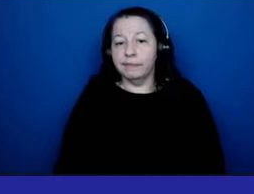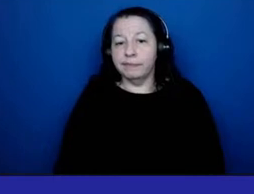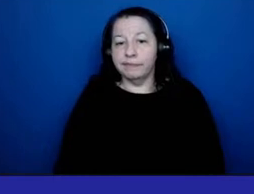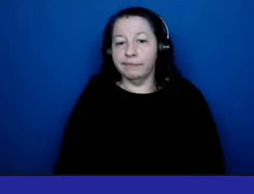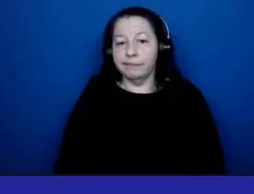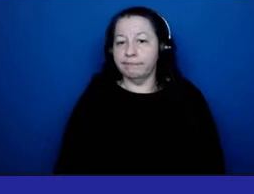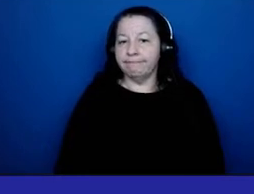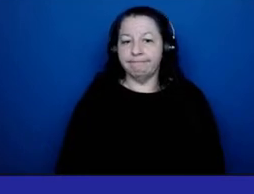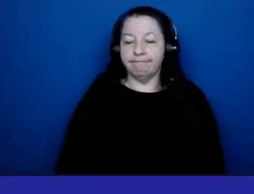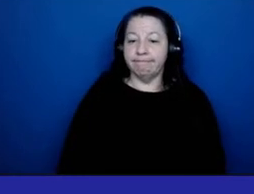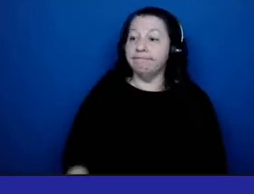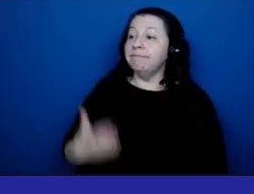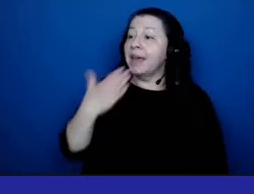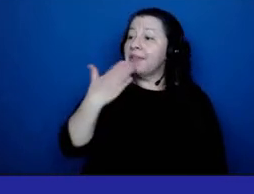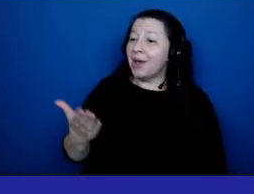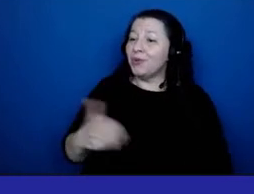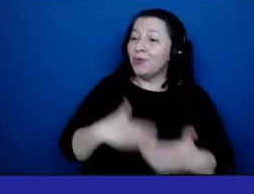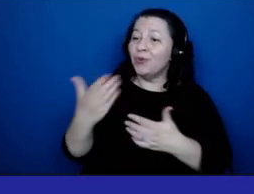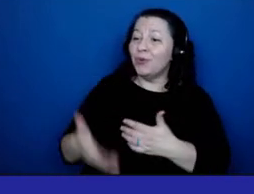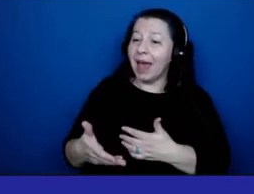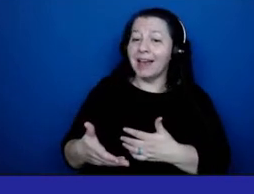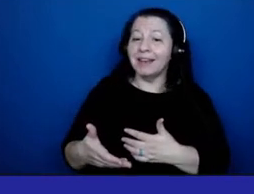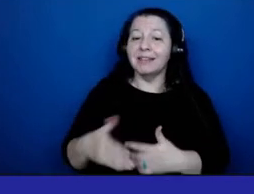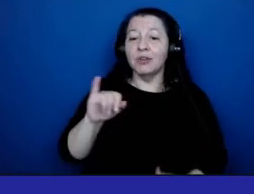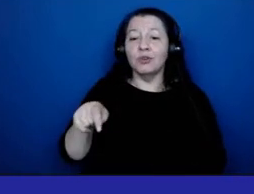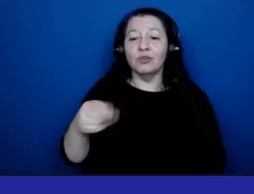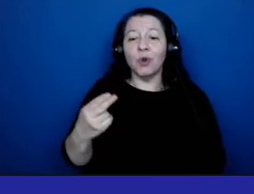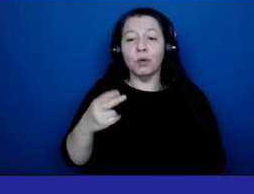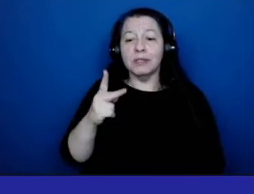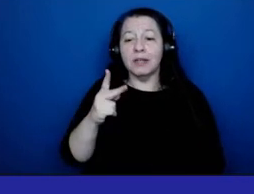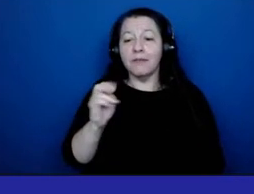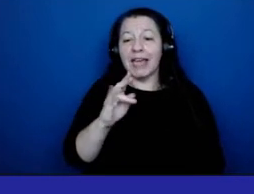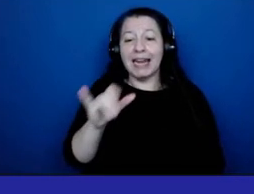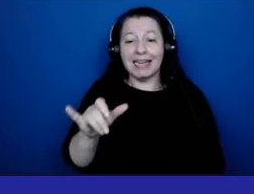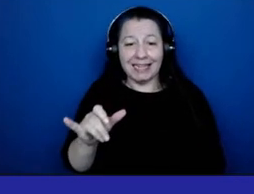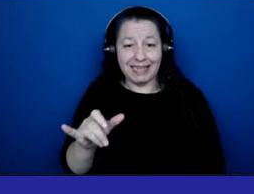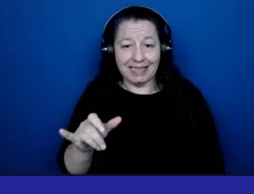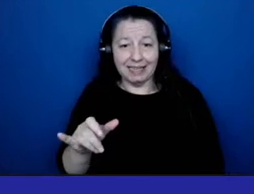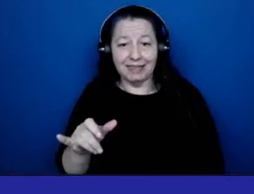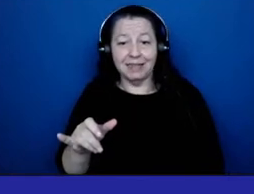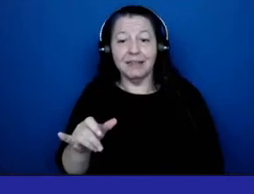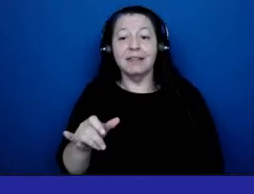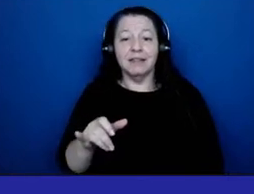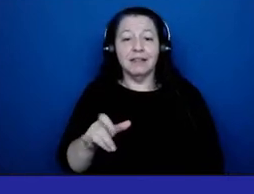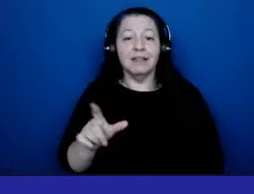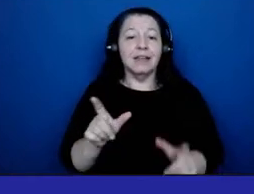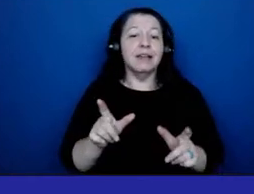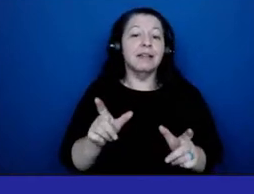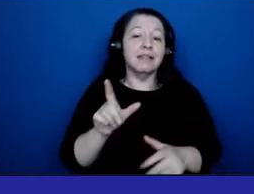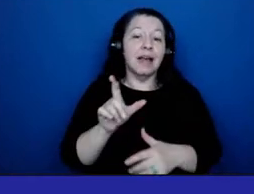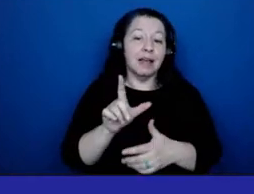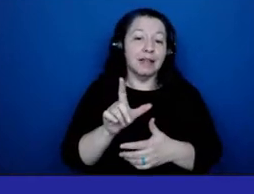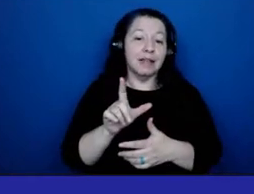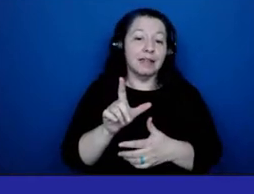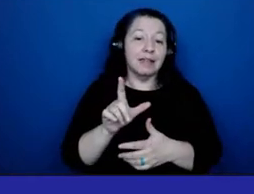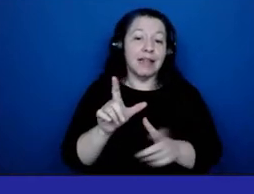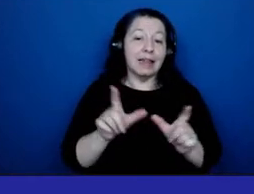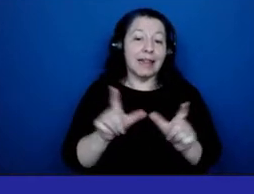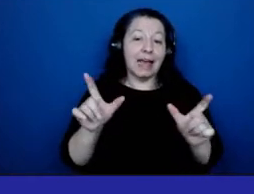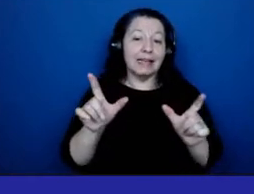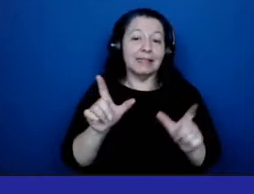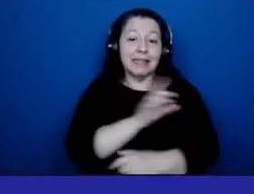Thank you. The next speaker is Joseph Kennedy, licensed clinical social worker at